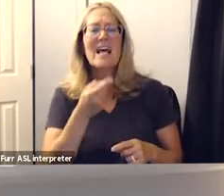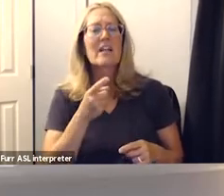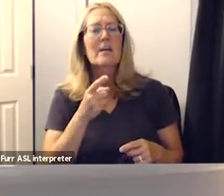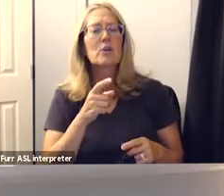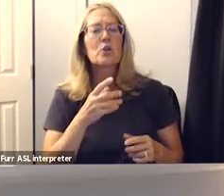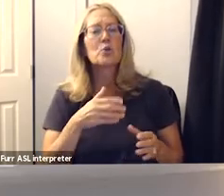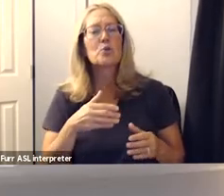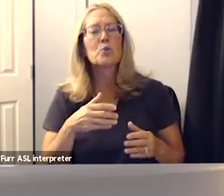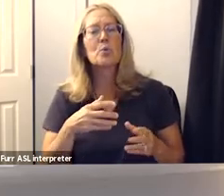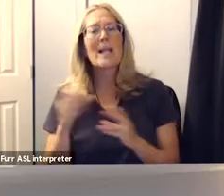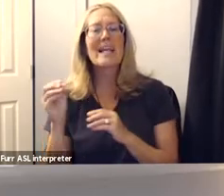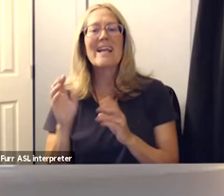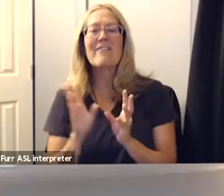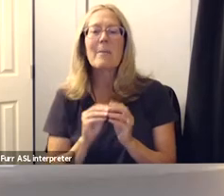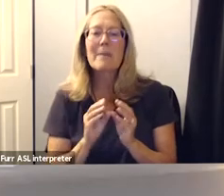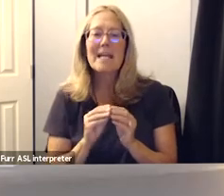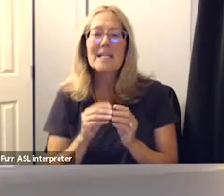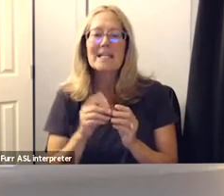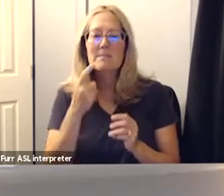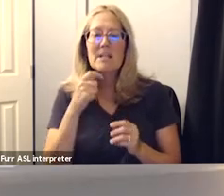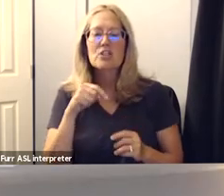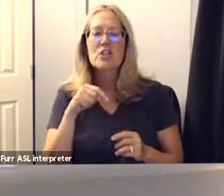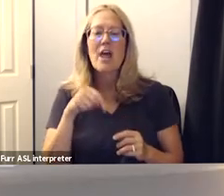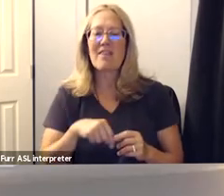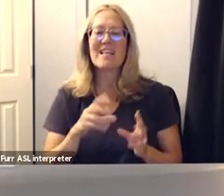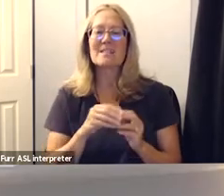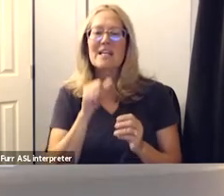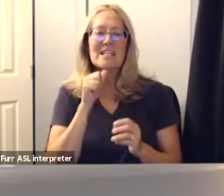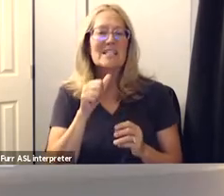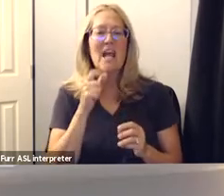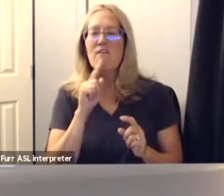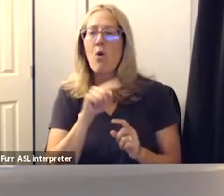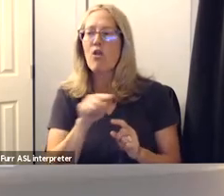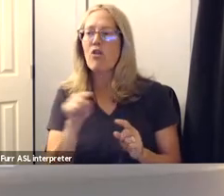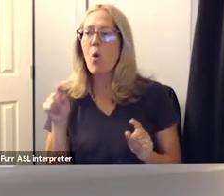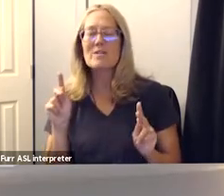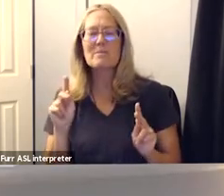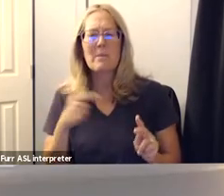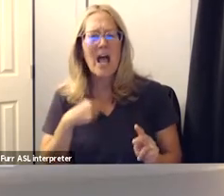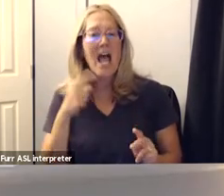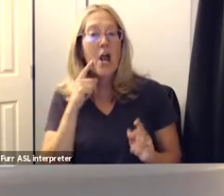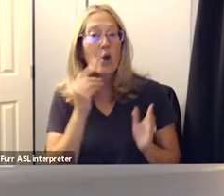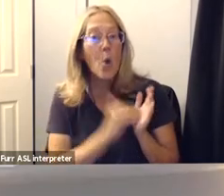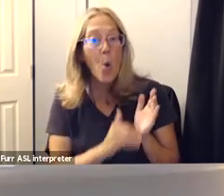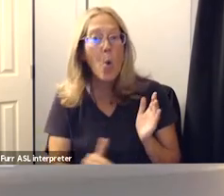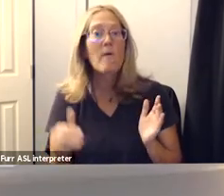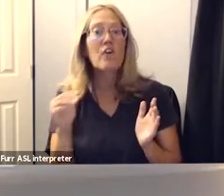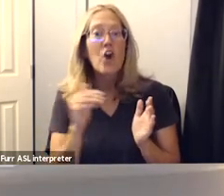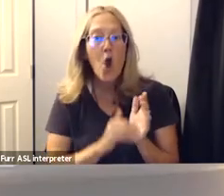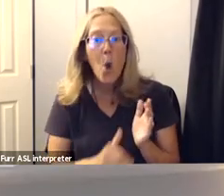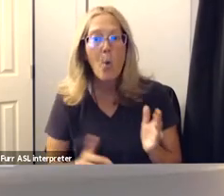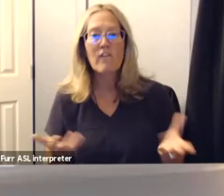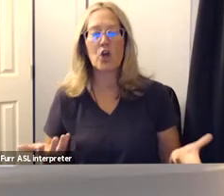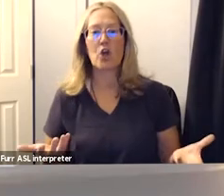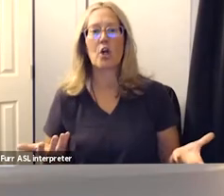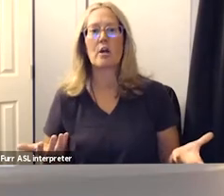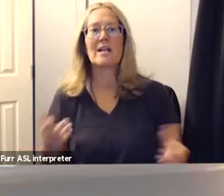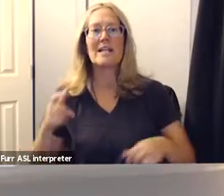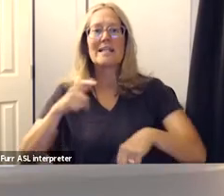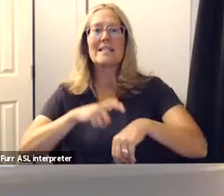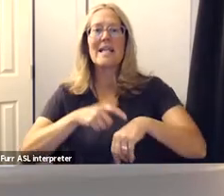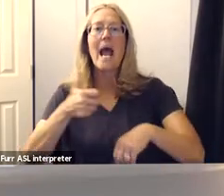meetings because these meetings weren't for them i heard this over and over again from parents school